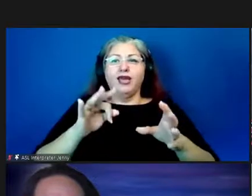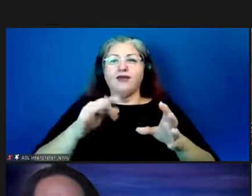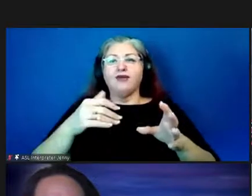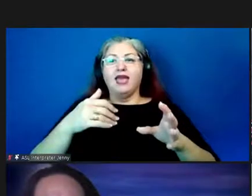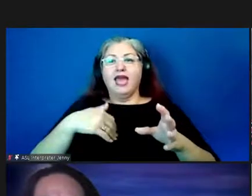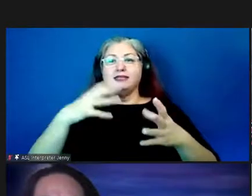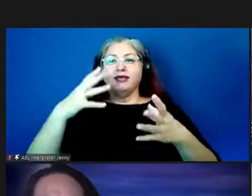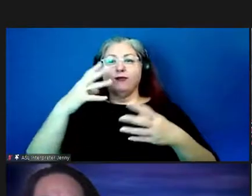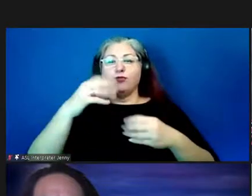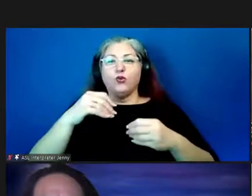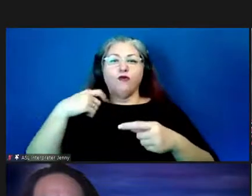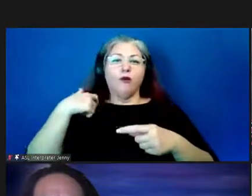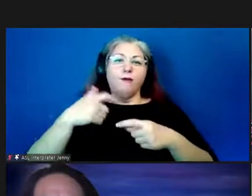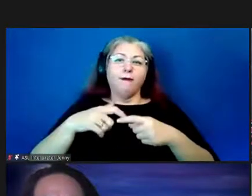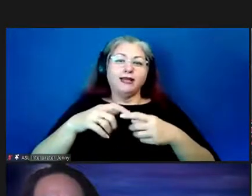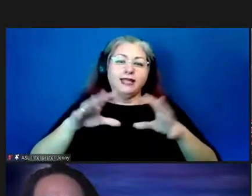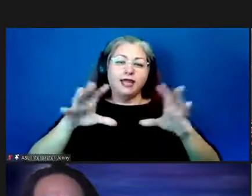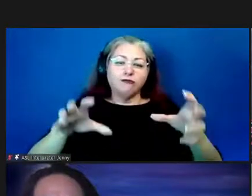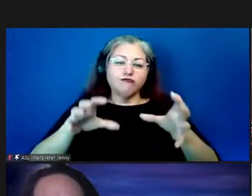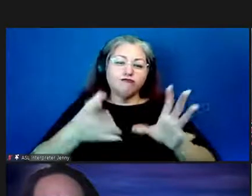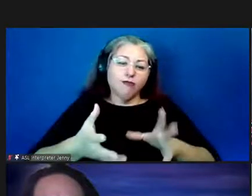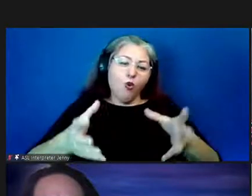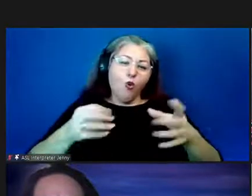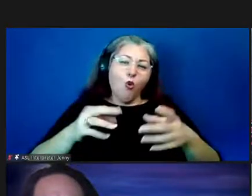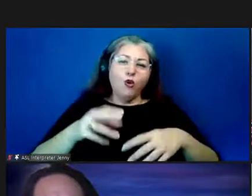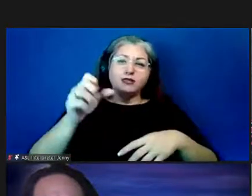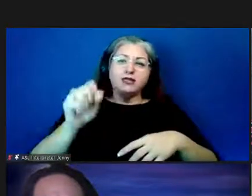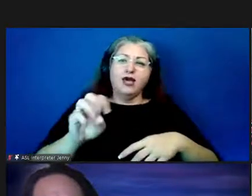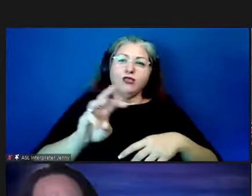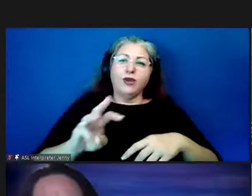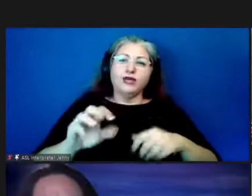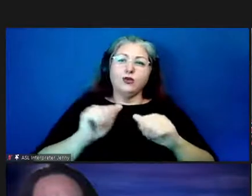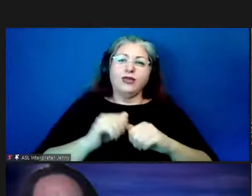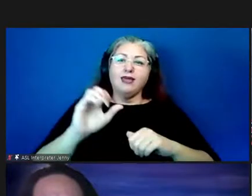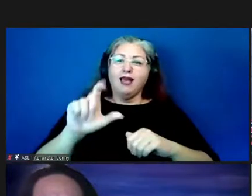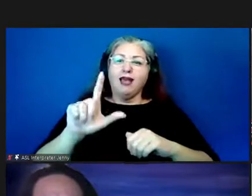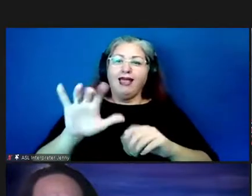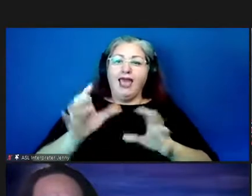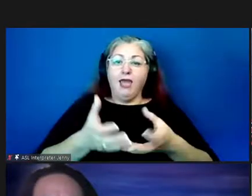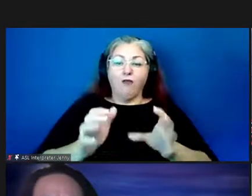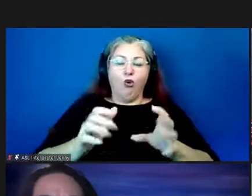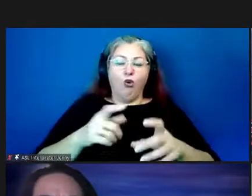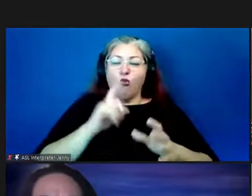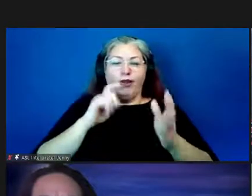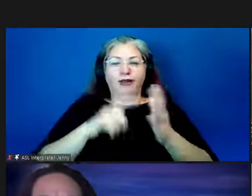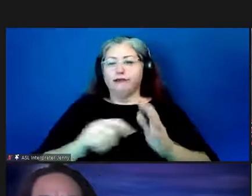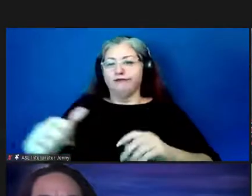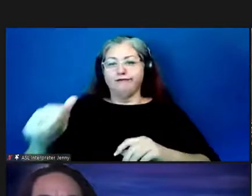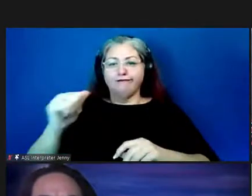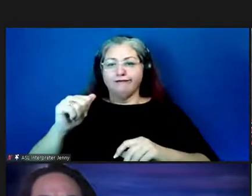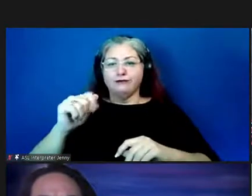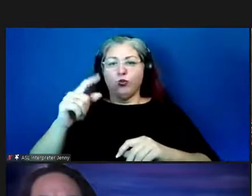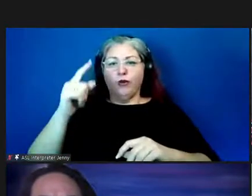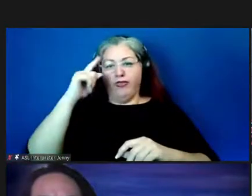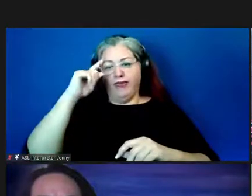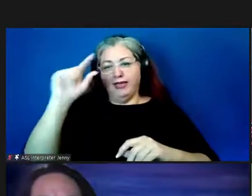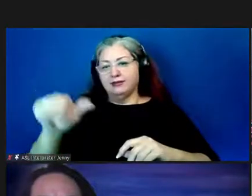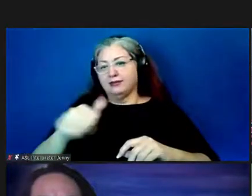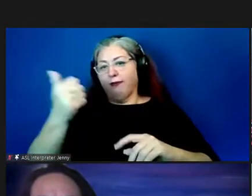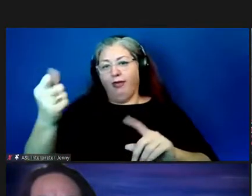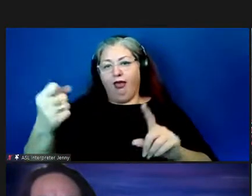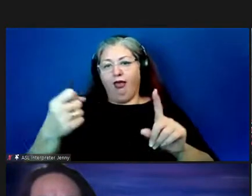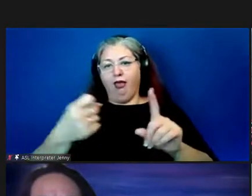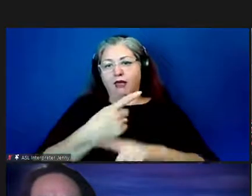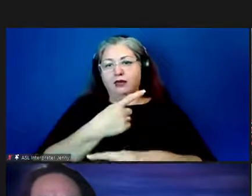beautiful mexican bowls or even like the the southwestern you know clay bowls it will not recognize it it will think it's something else randomly and so